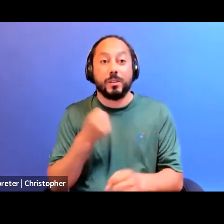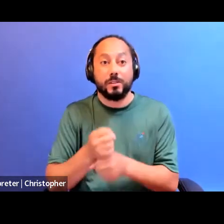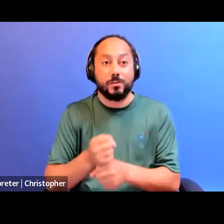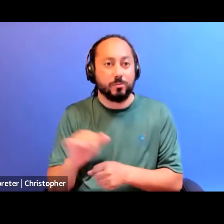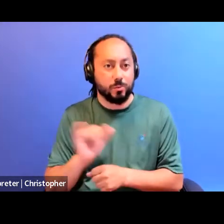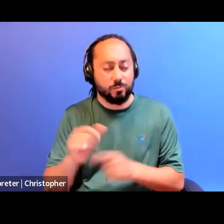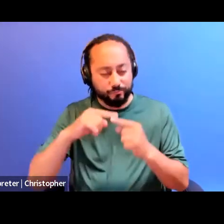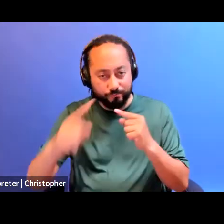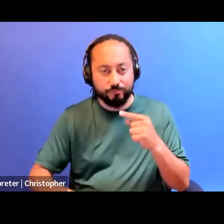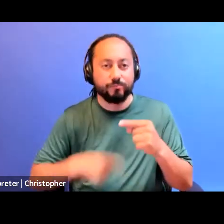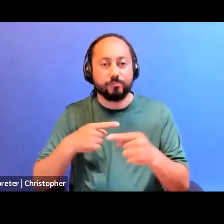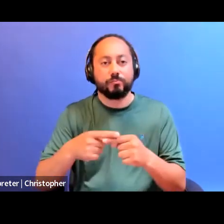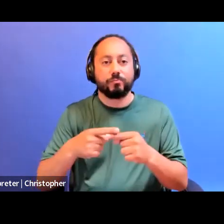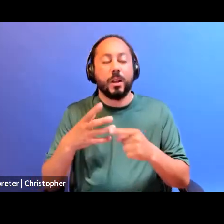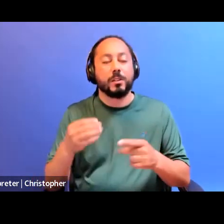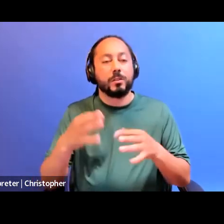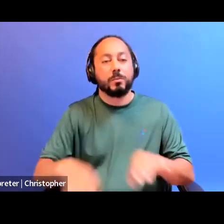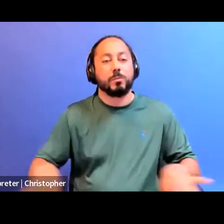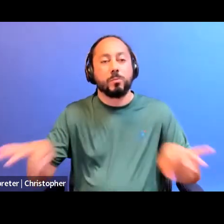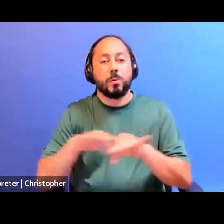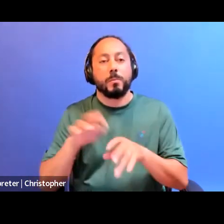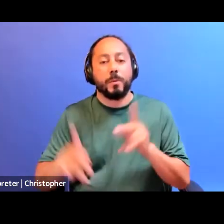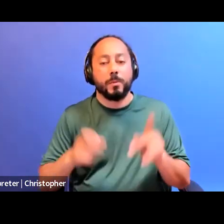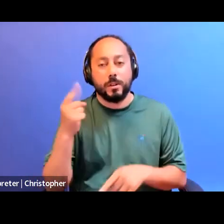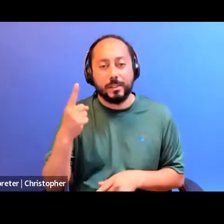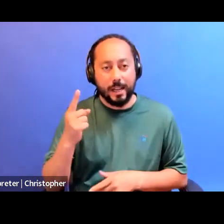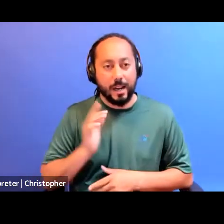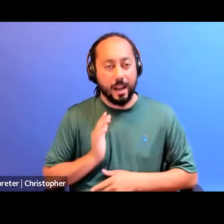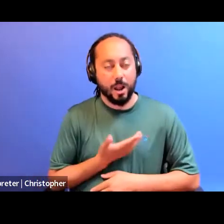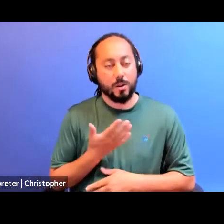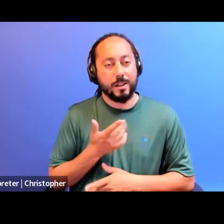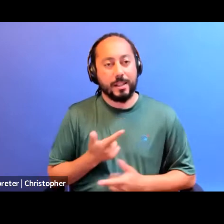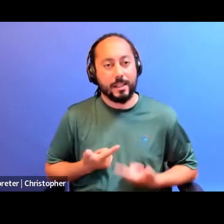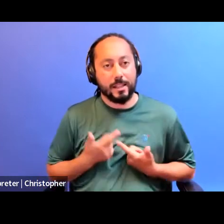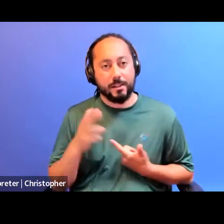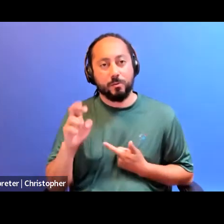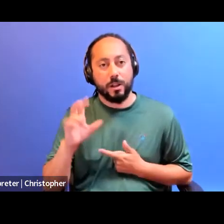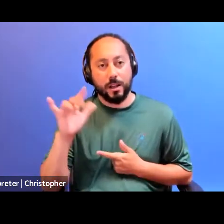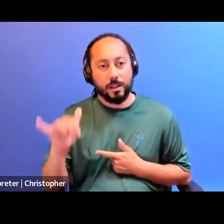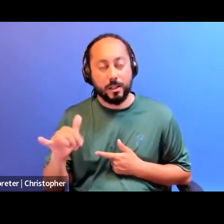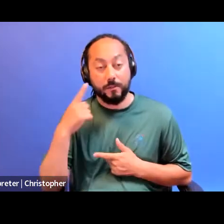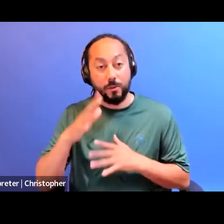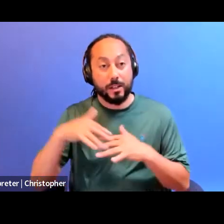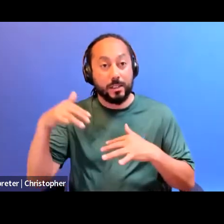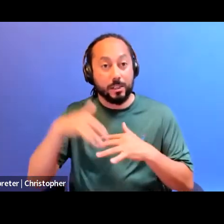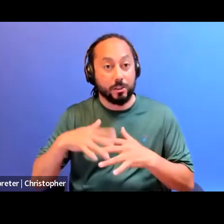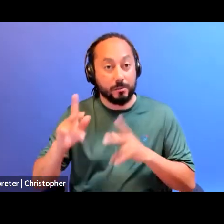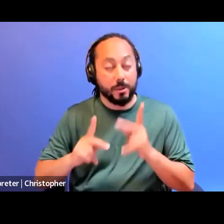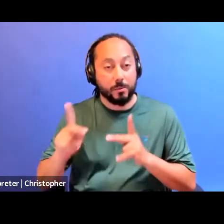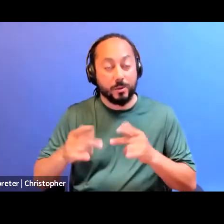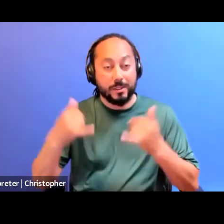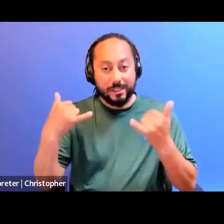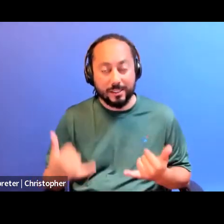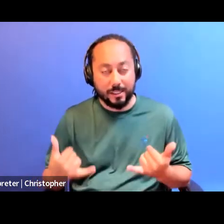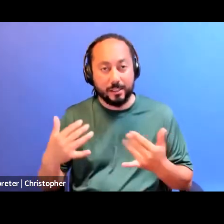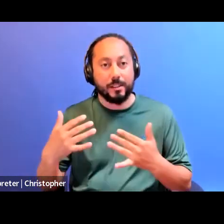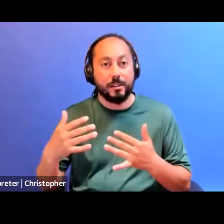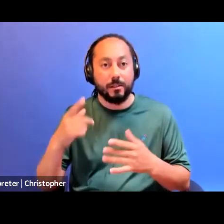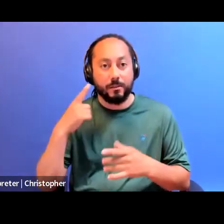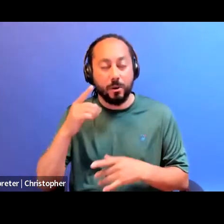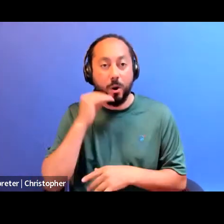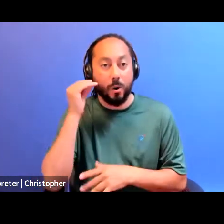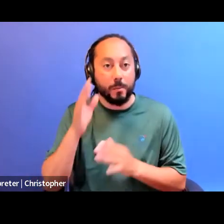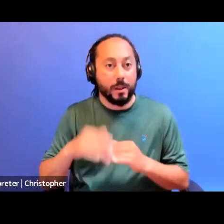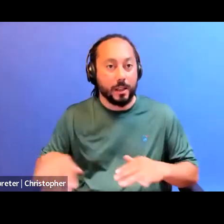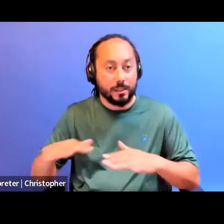to understand the lived reality of Indigenous people today on these territories of our homelands, but